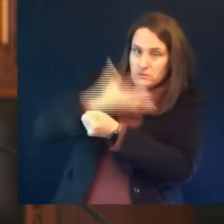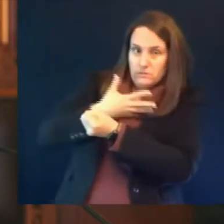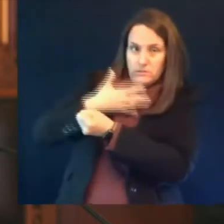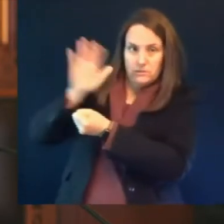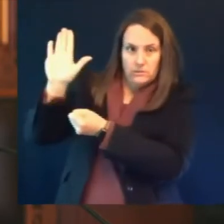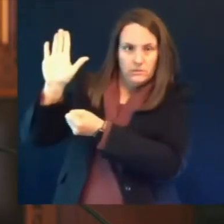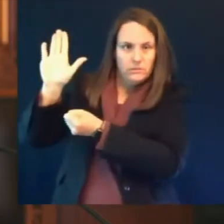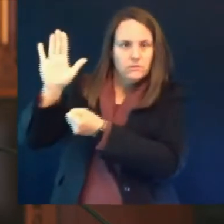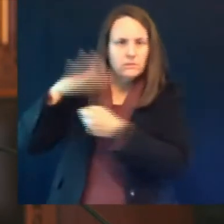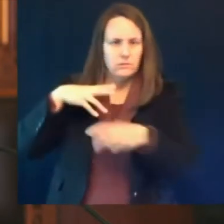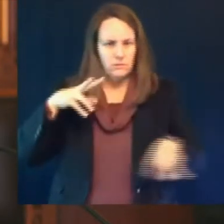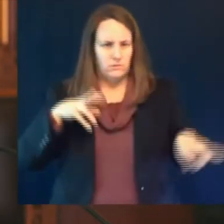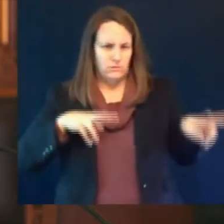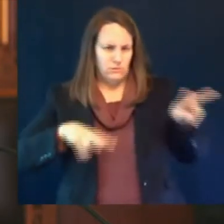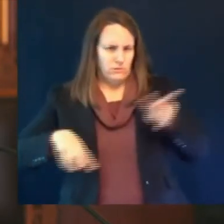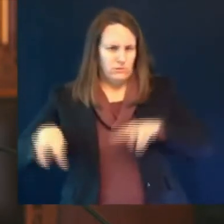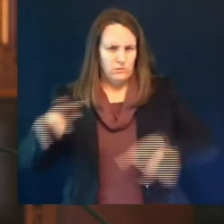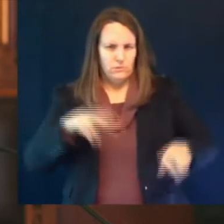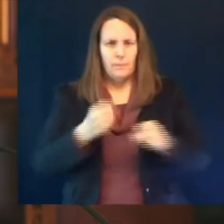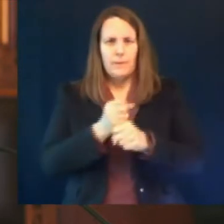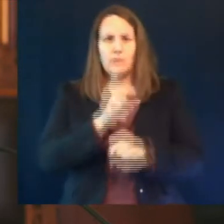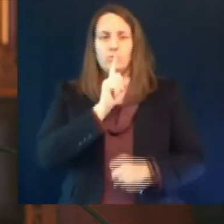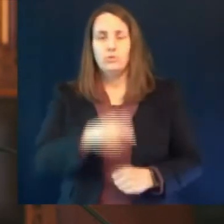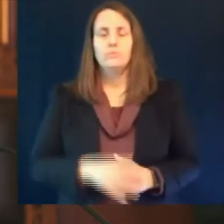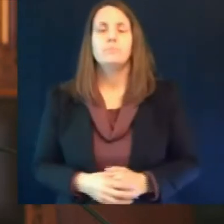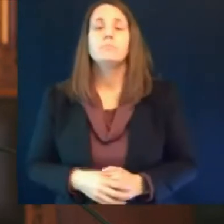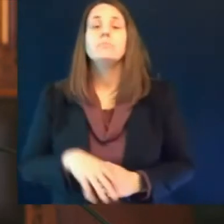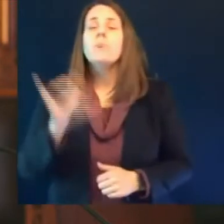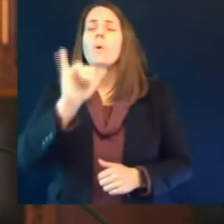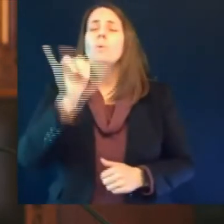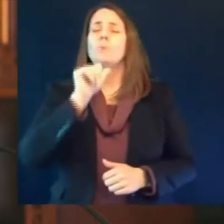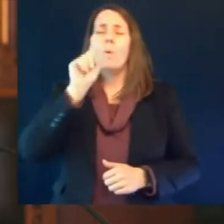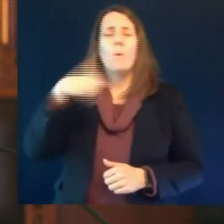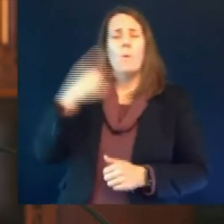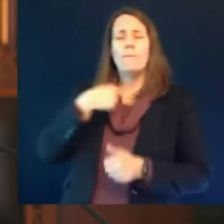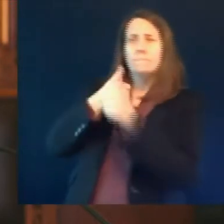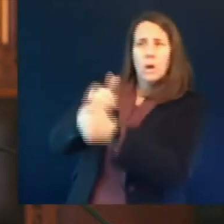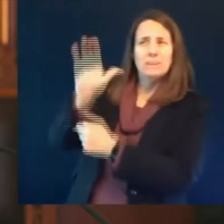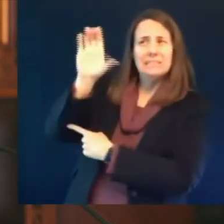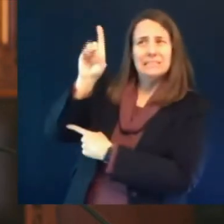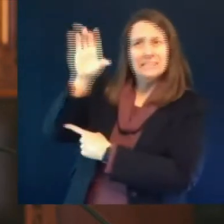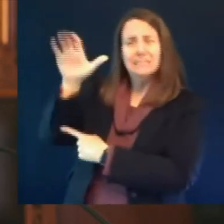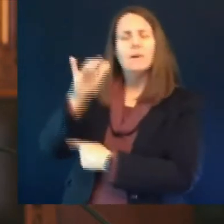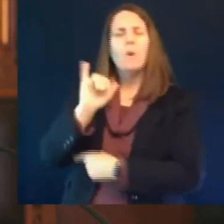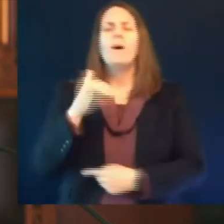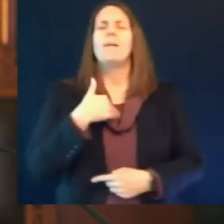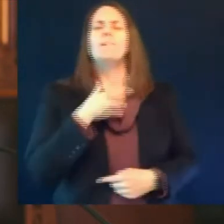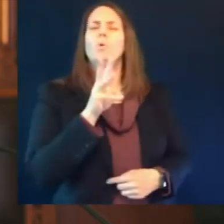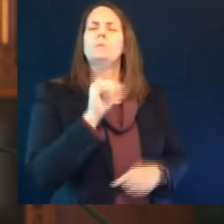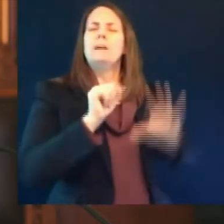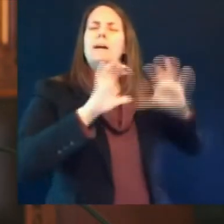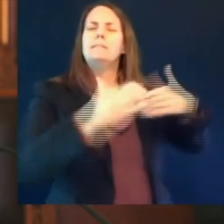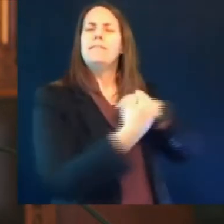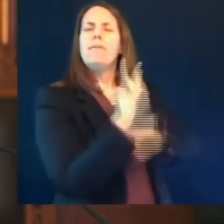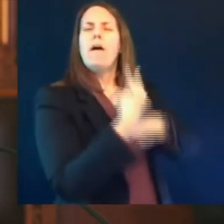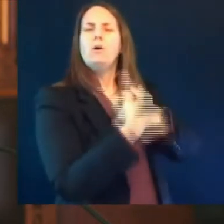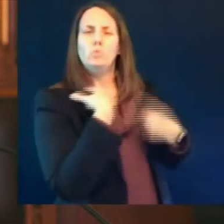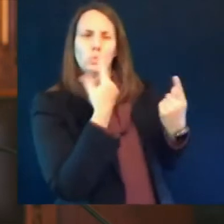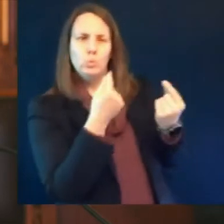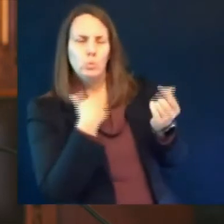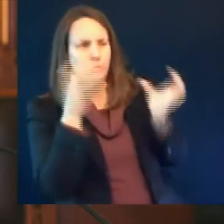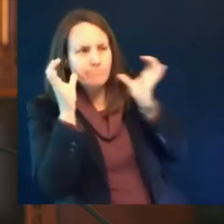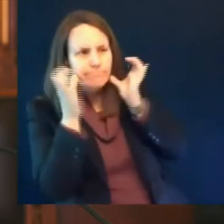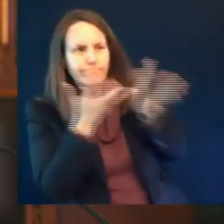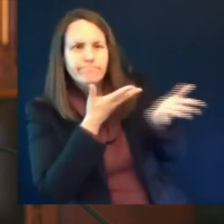we remain in constant contact with both our federal partners such as the cdc and